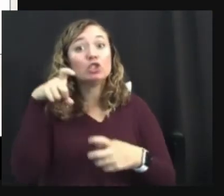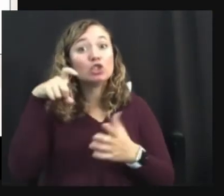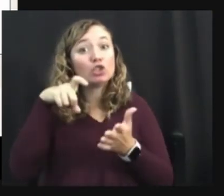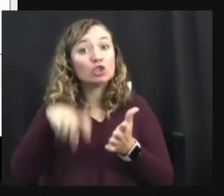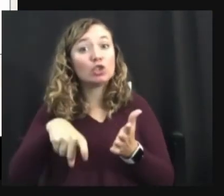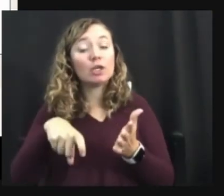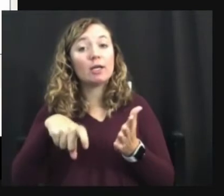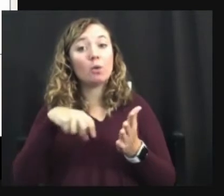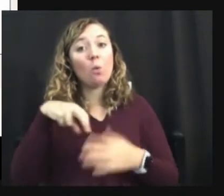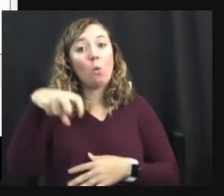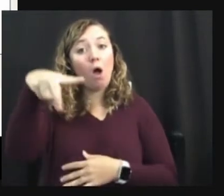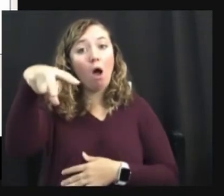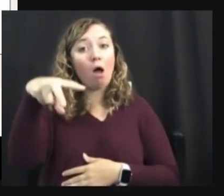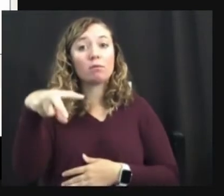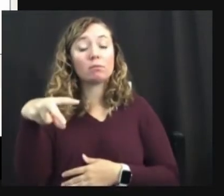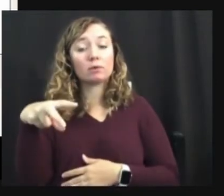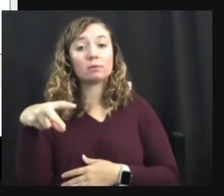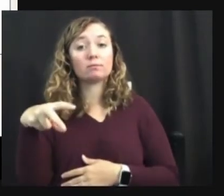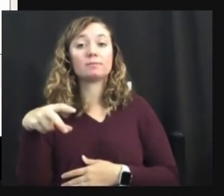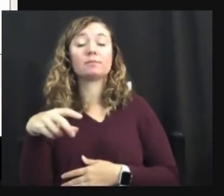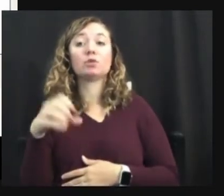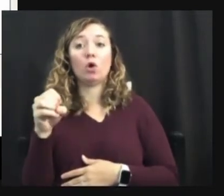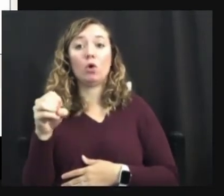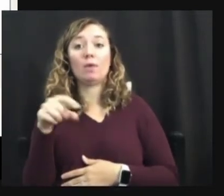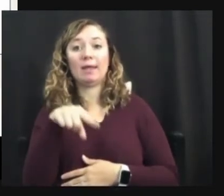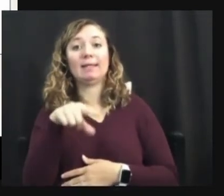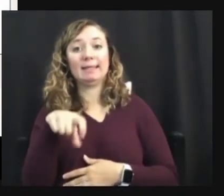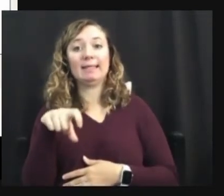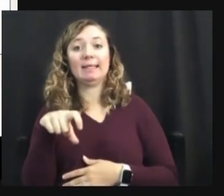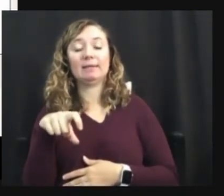So that person needs to be cured.